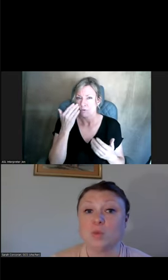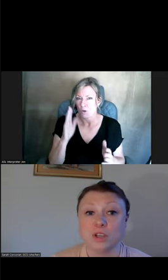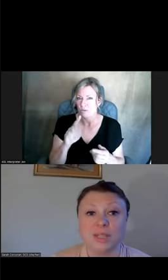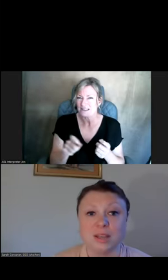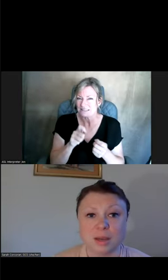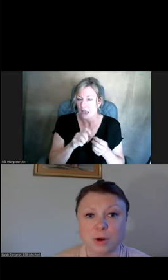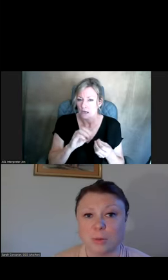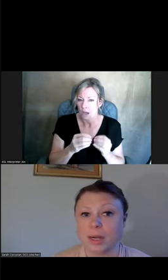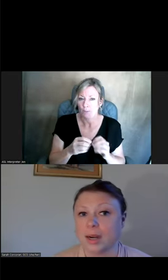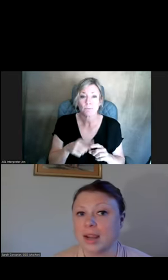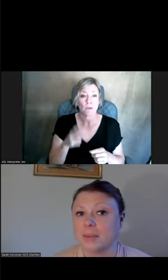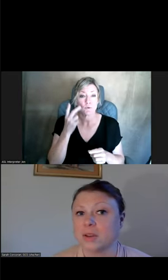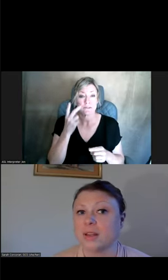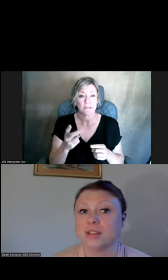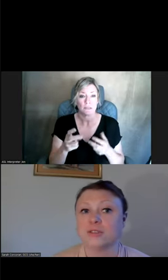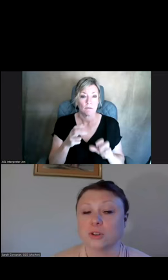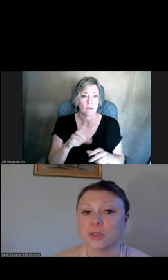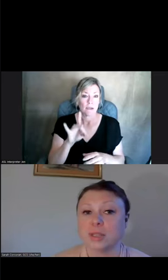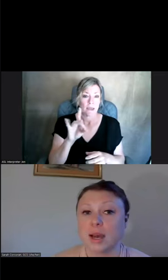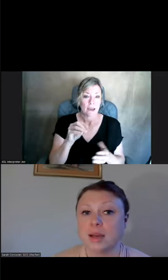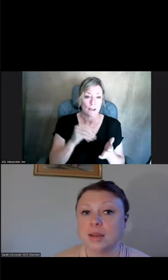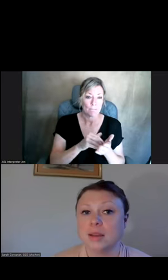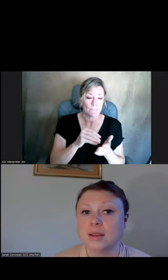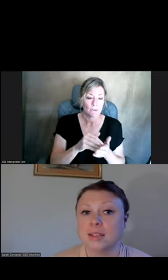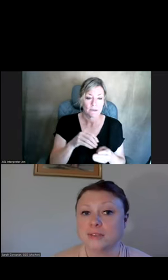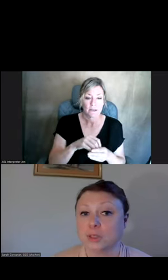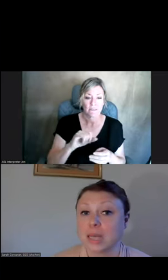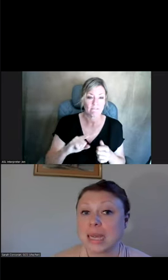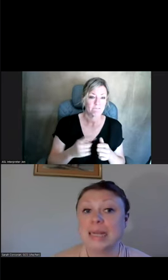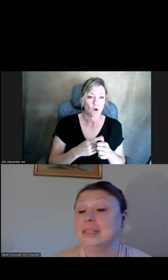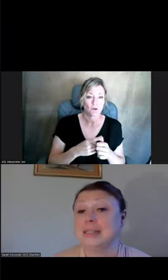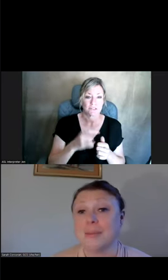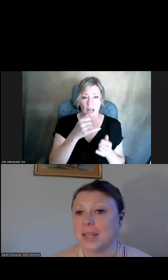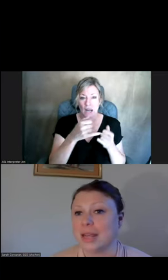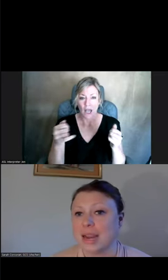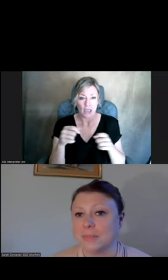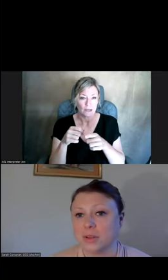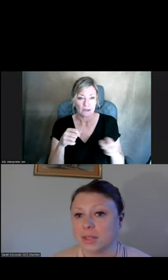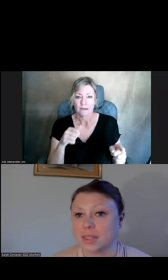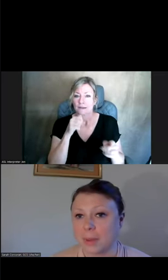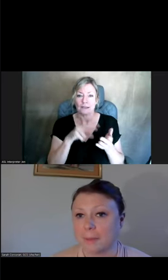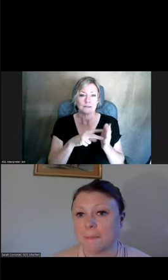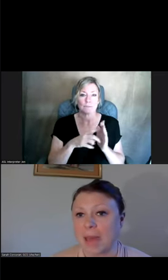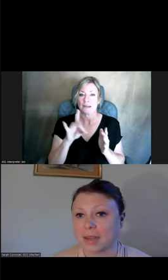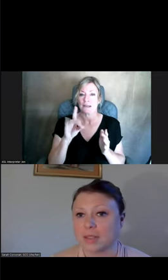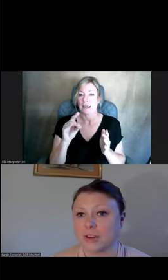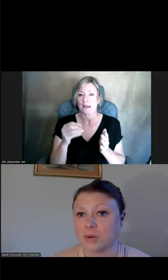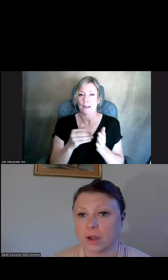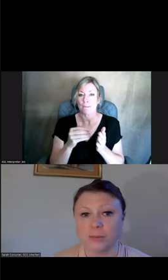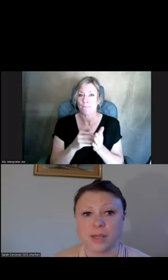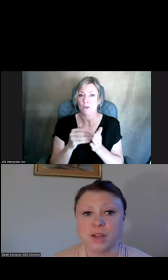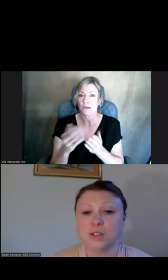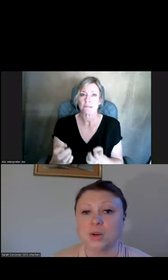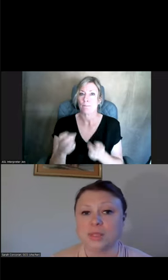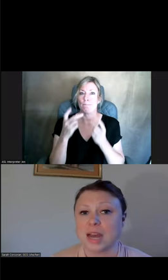but when you see appropriated at $80 million in this first line, it does not mean that $80 million is coming back to the